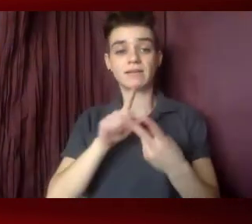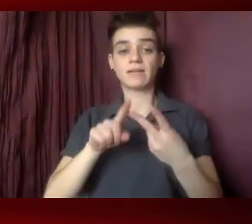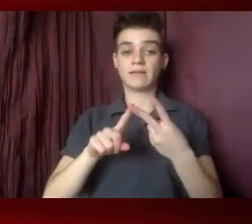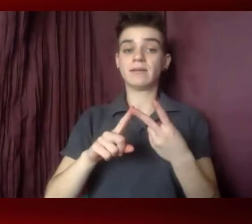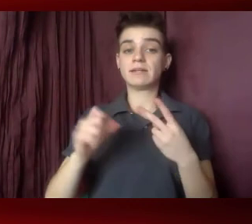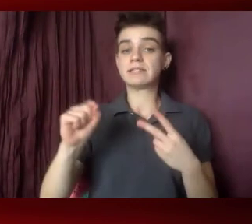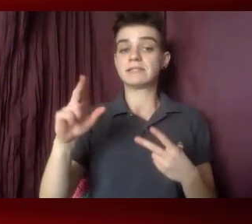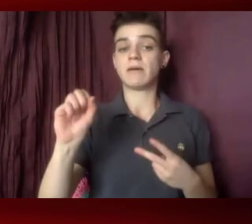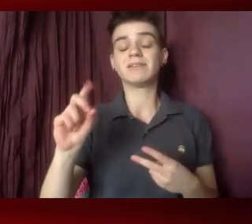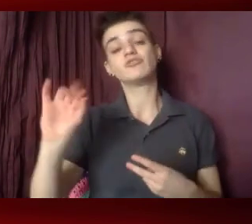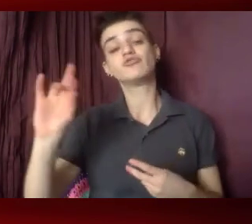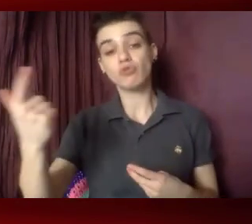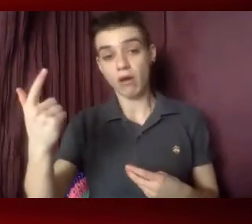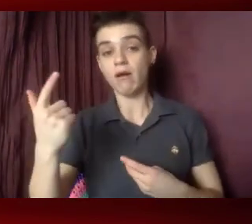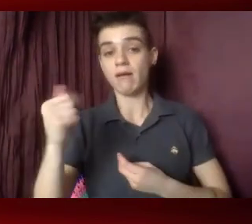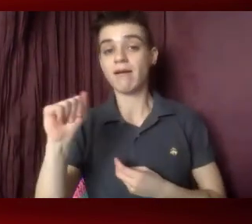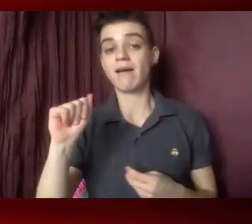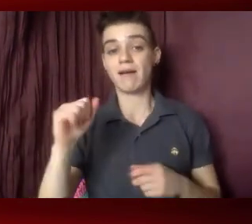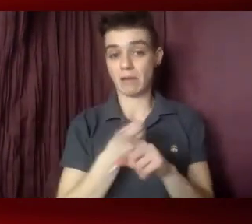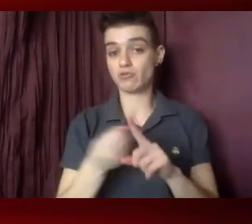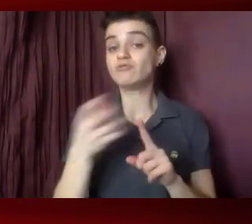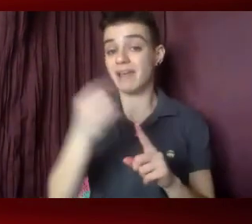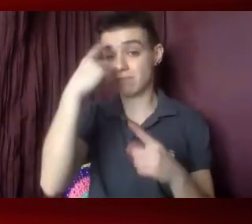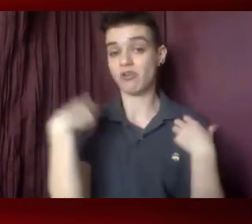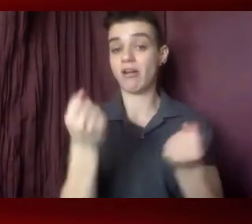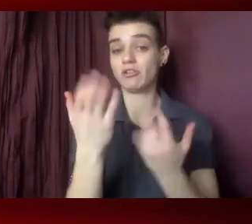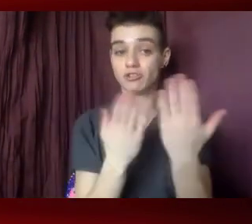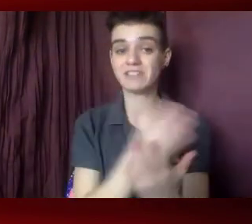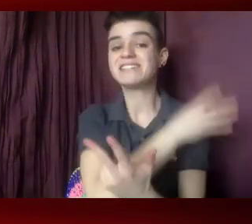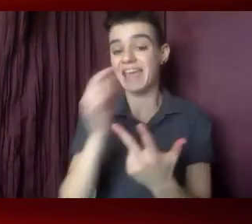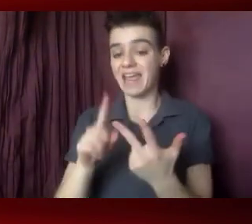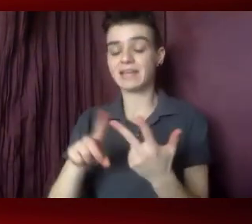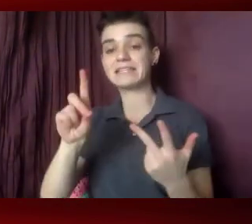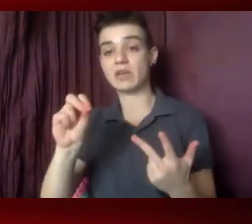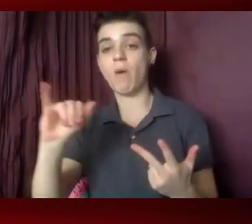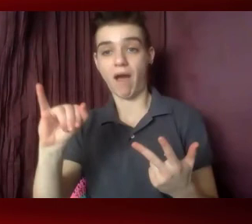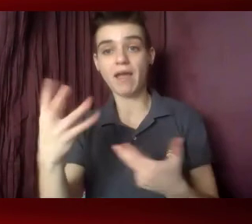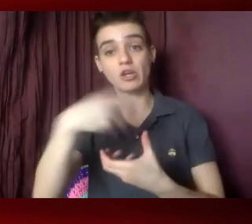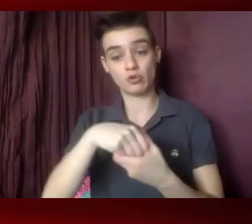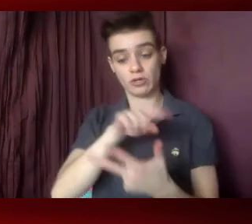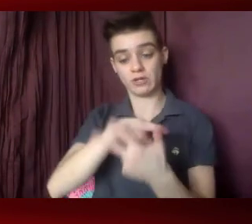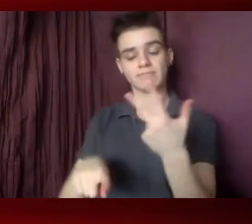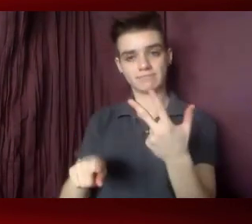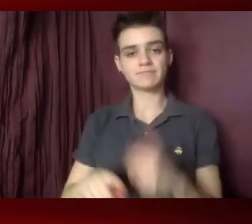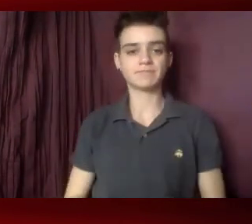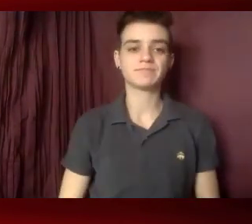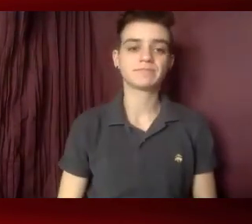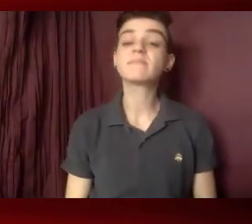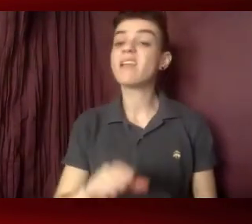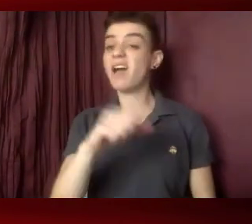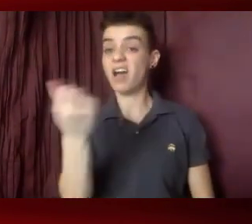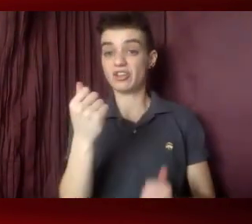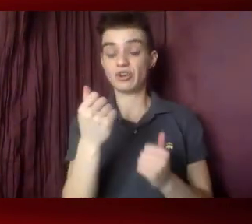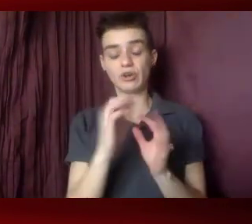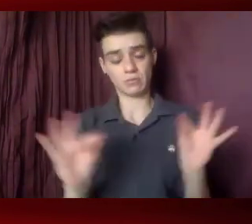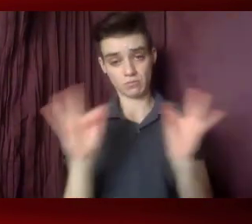under SAMHSA, and the Department of Interior included in responding to the epidemic. A few other key priorities, or one